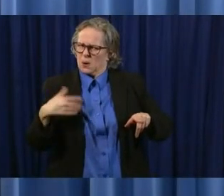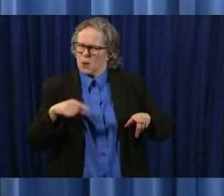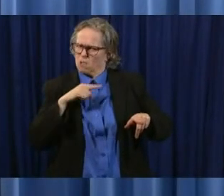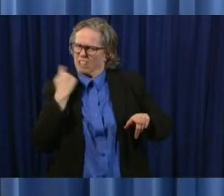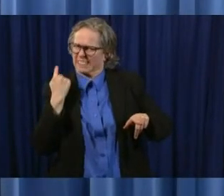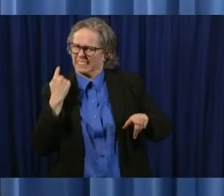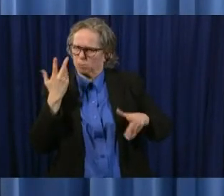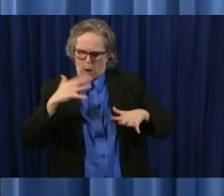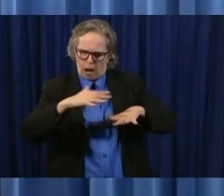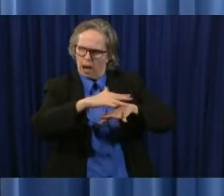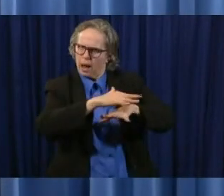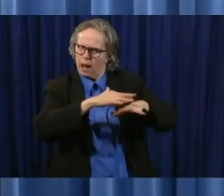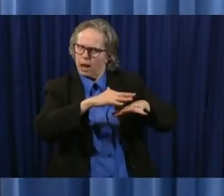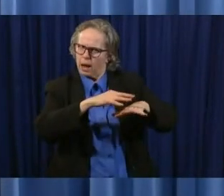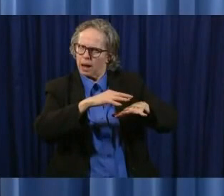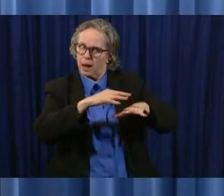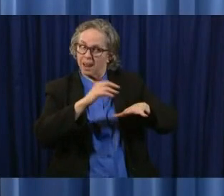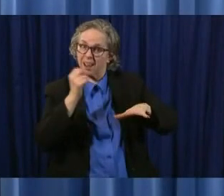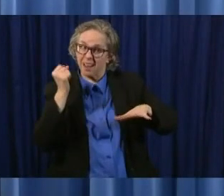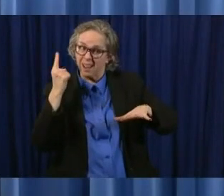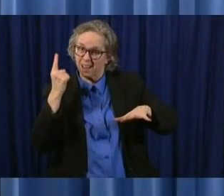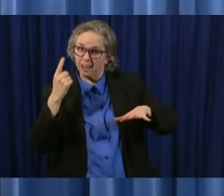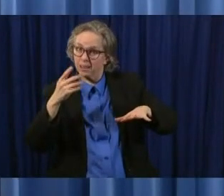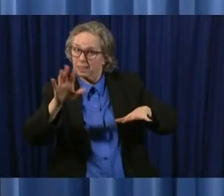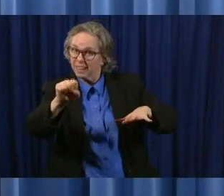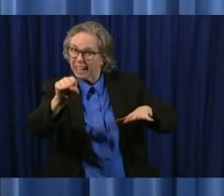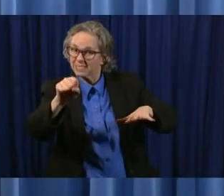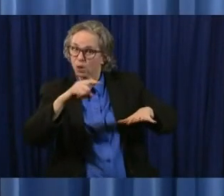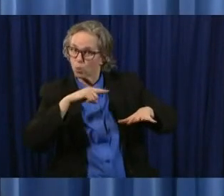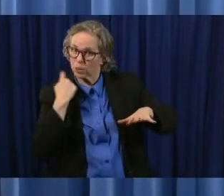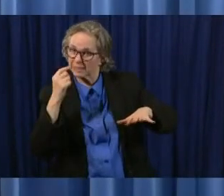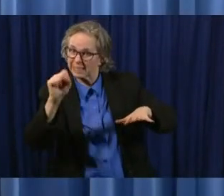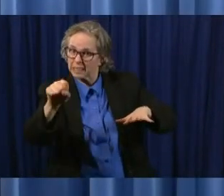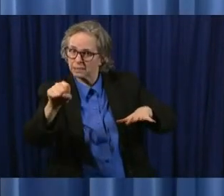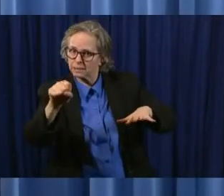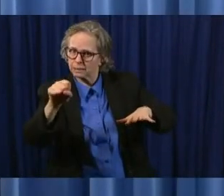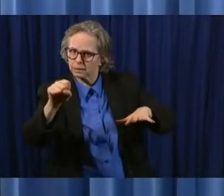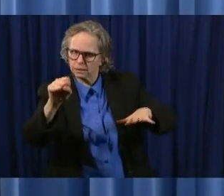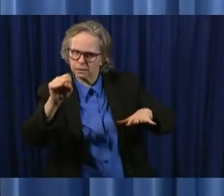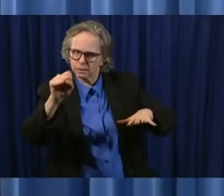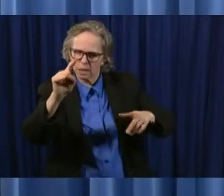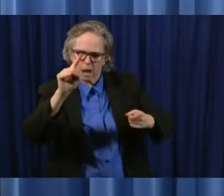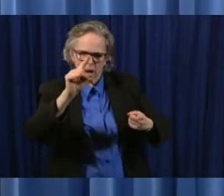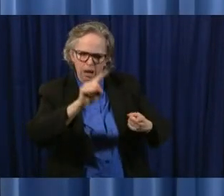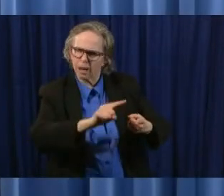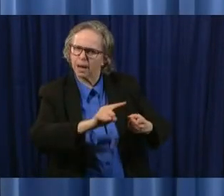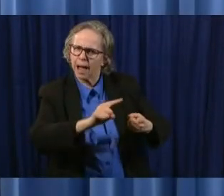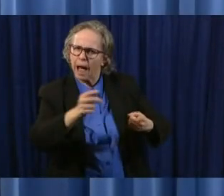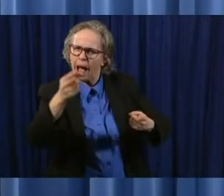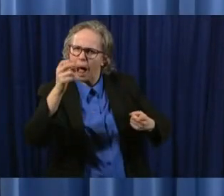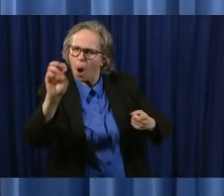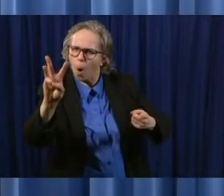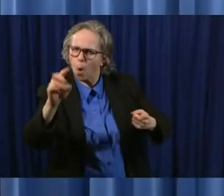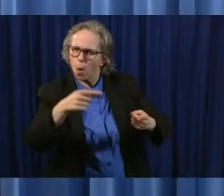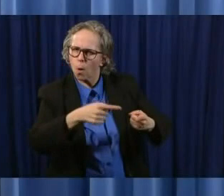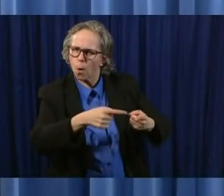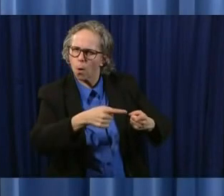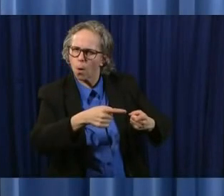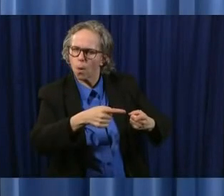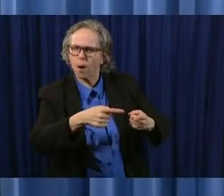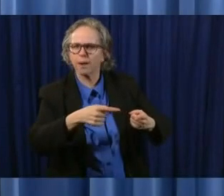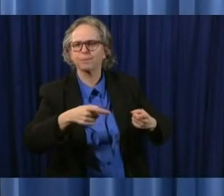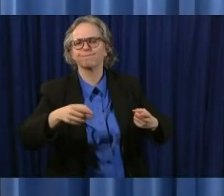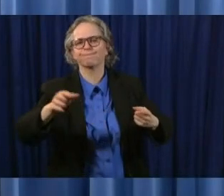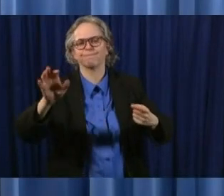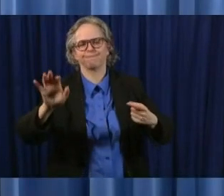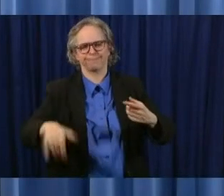a it is a risk but it's a risk that can be mitigated and can be dramatically reduced uh if a lot of